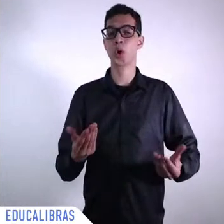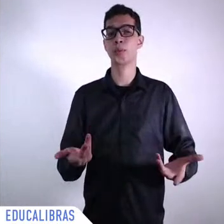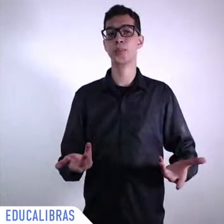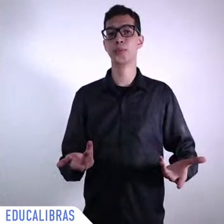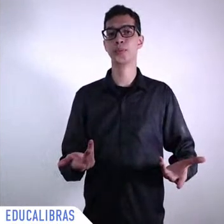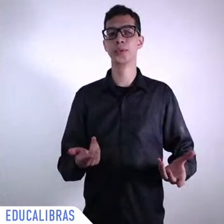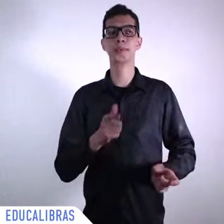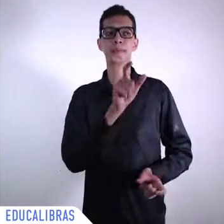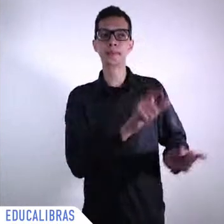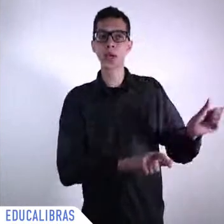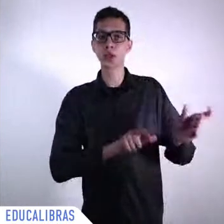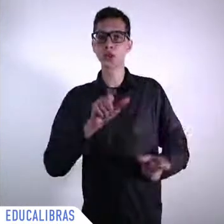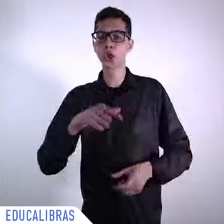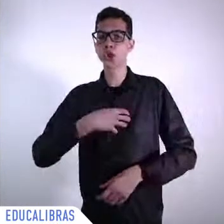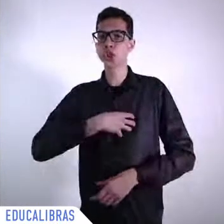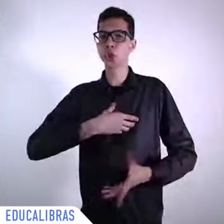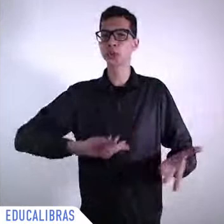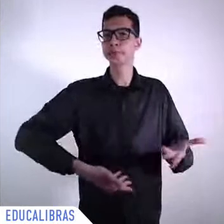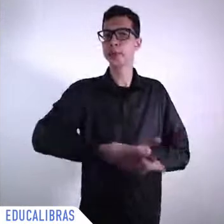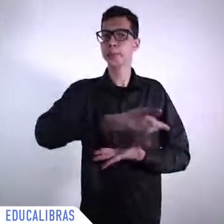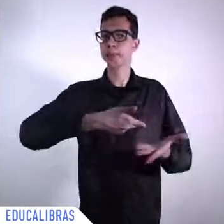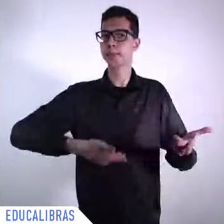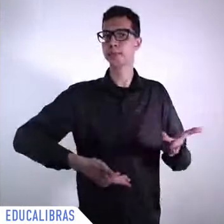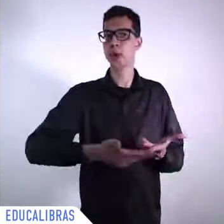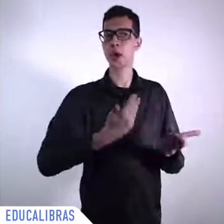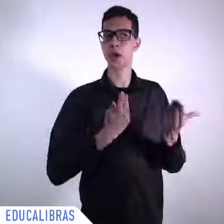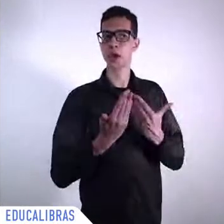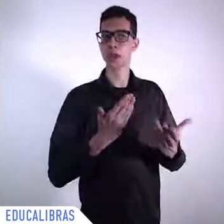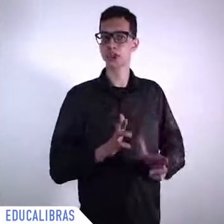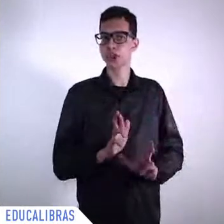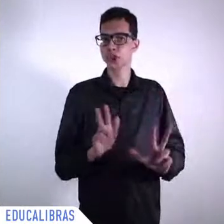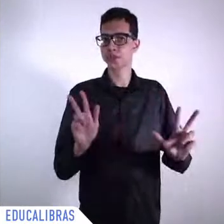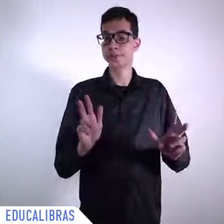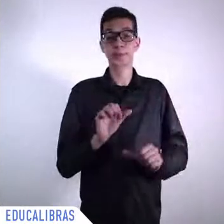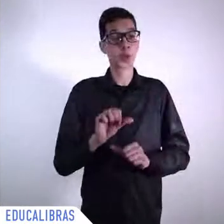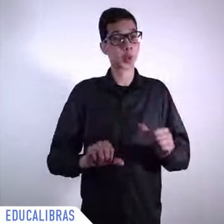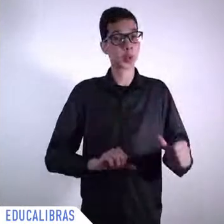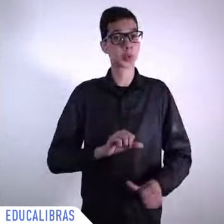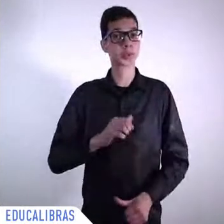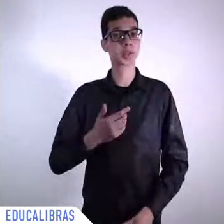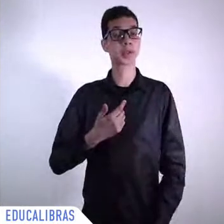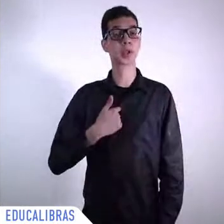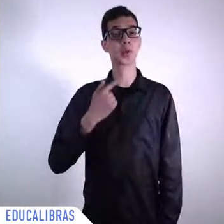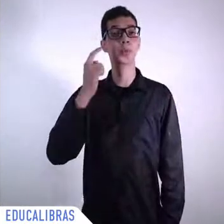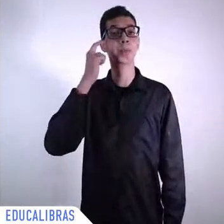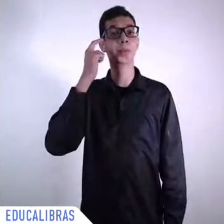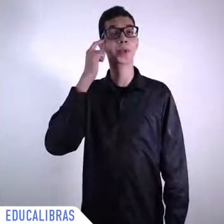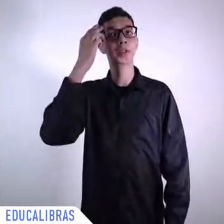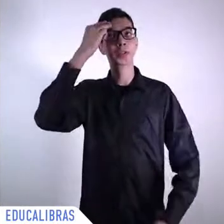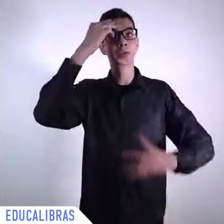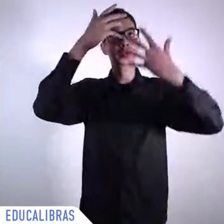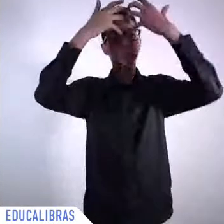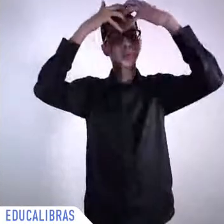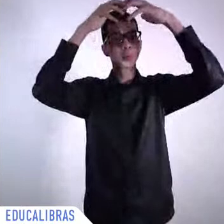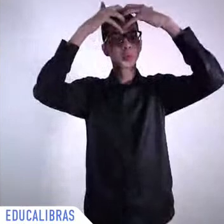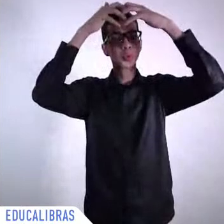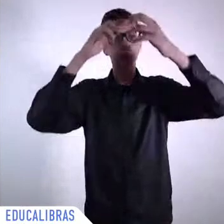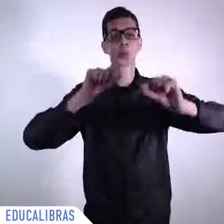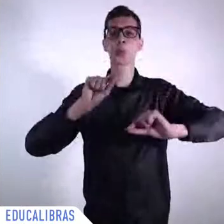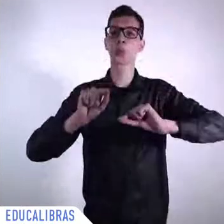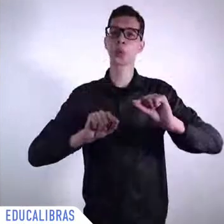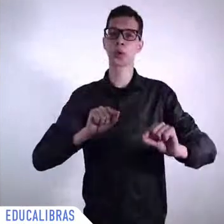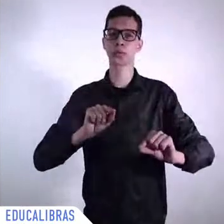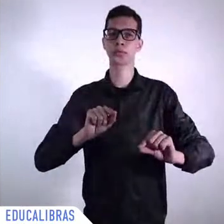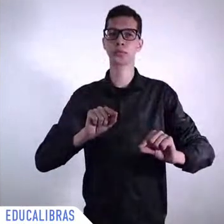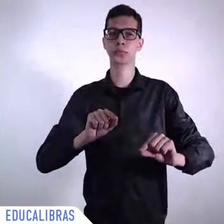question nowadays in my mind is whether it is possible to introduce